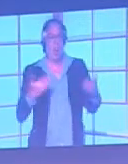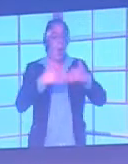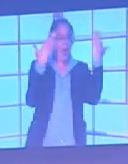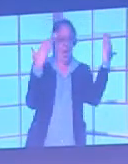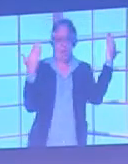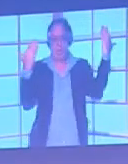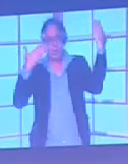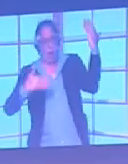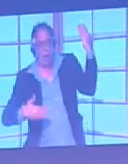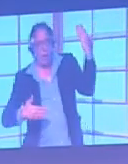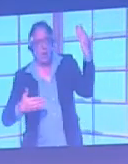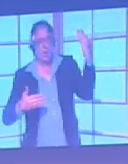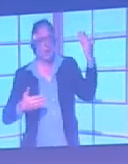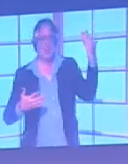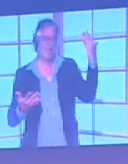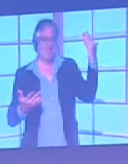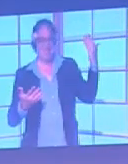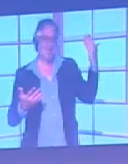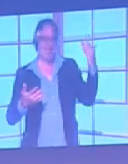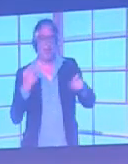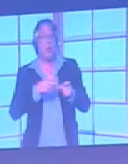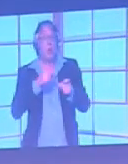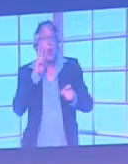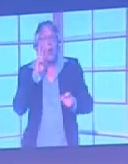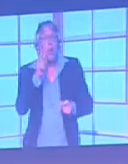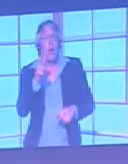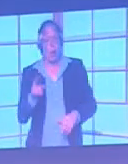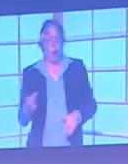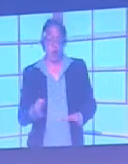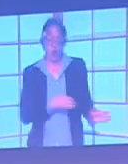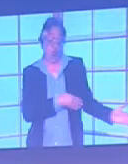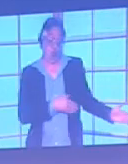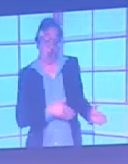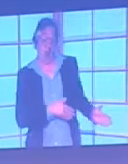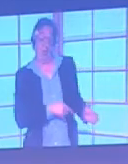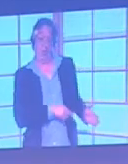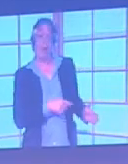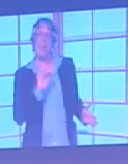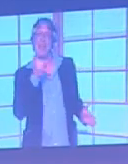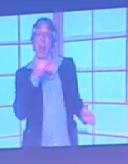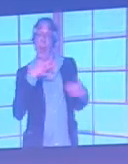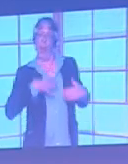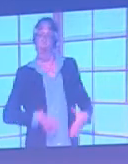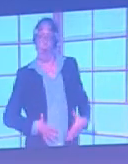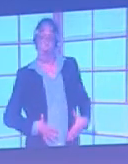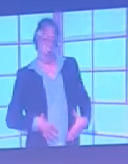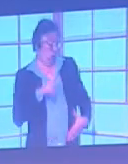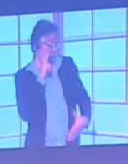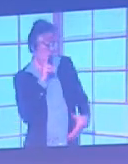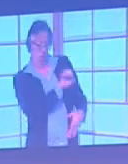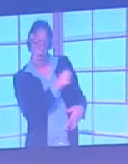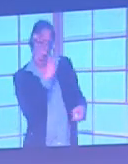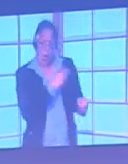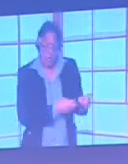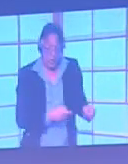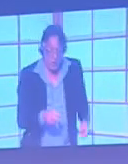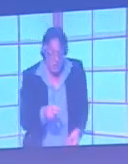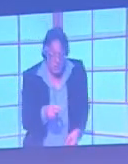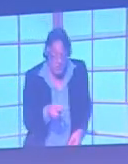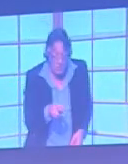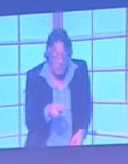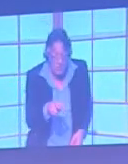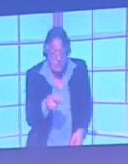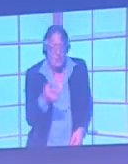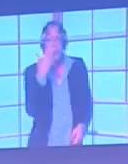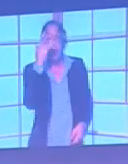at the player that I've circled in yellow on the right hand side, he's very, very difficult to spot. In fact, the only reason you can see him is because